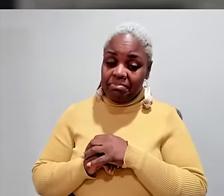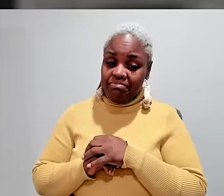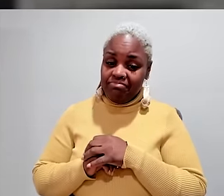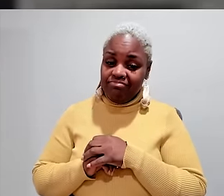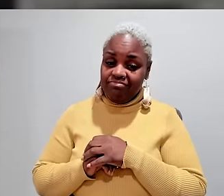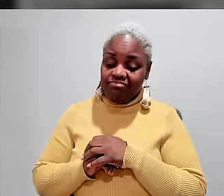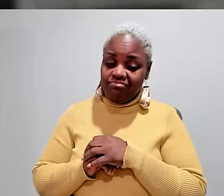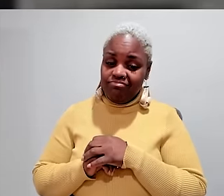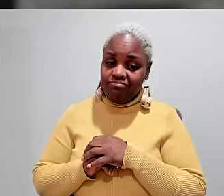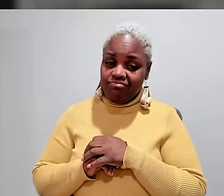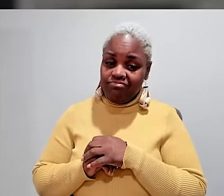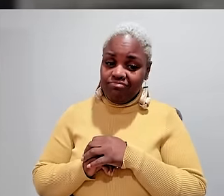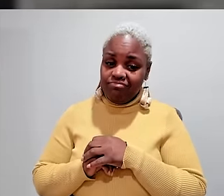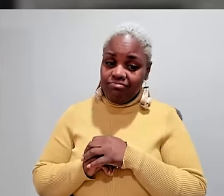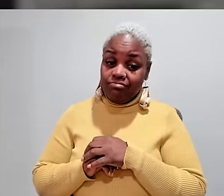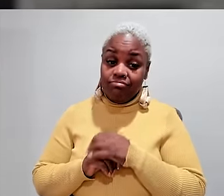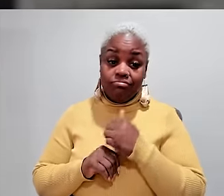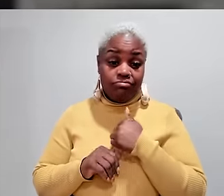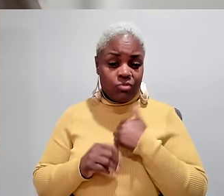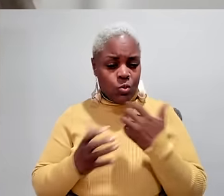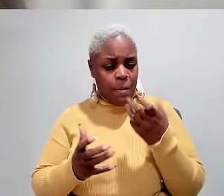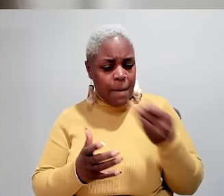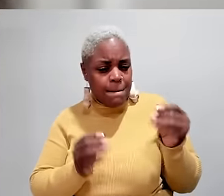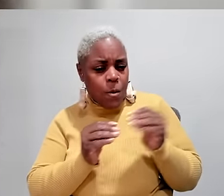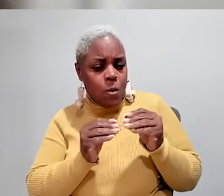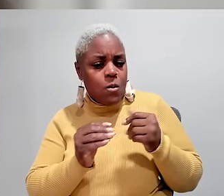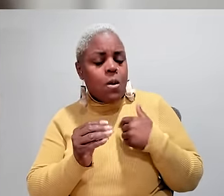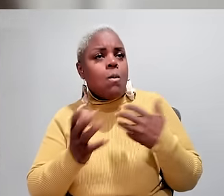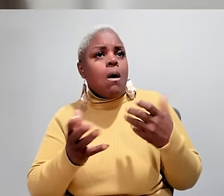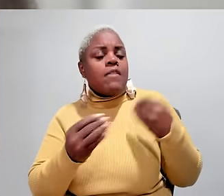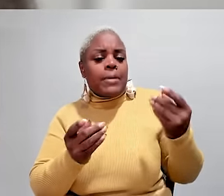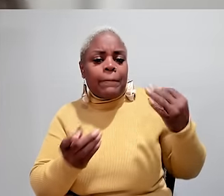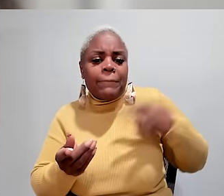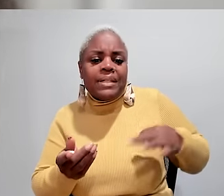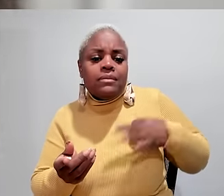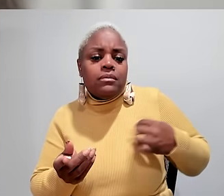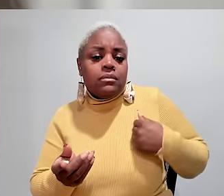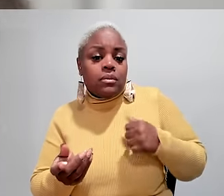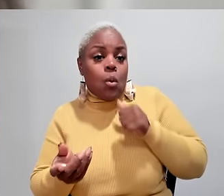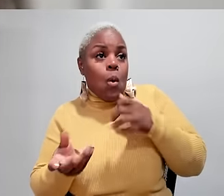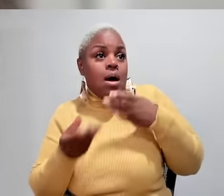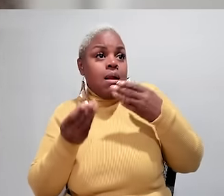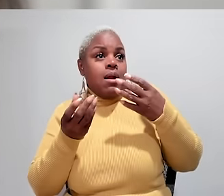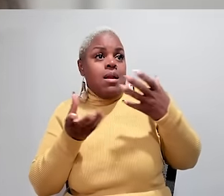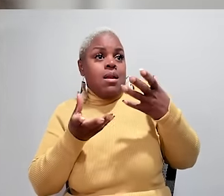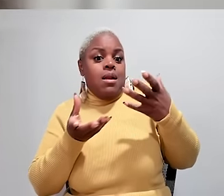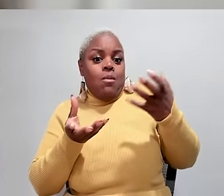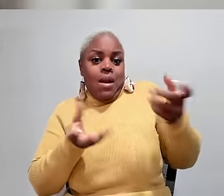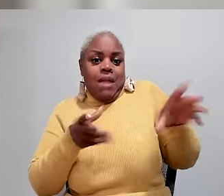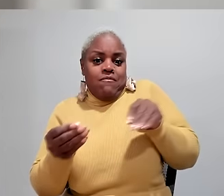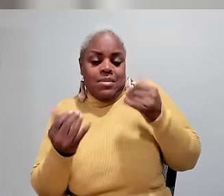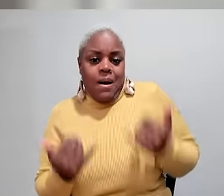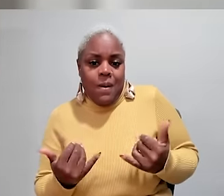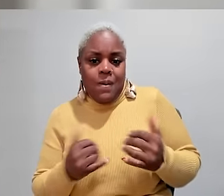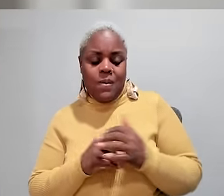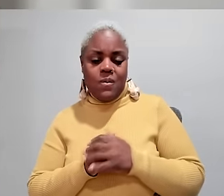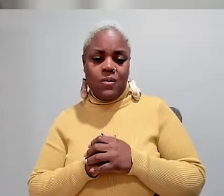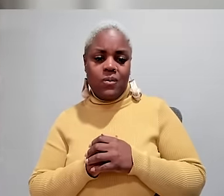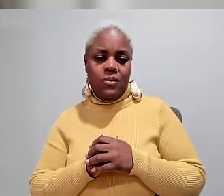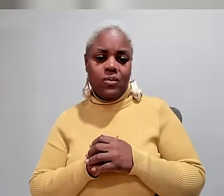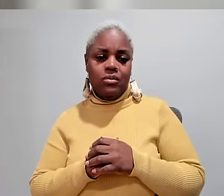with William. I want to pay him more, you know. I want to give him benefits, and I don't want him to leave now. Um,